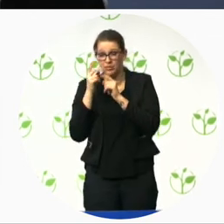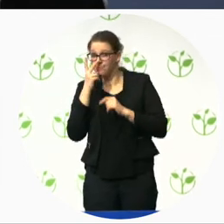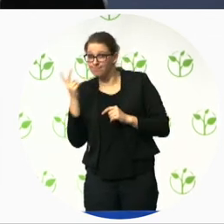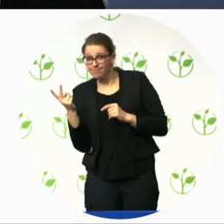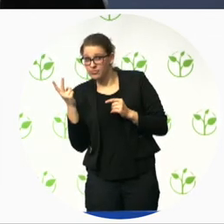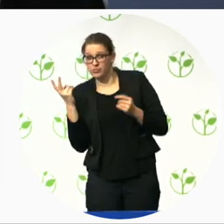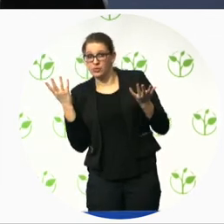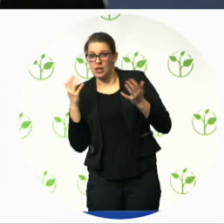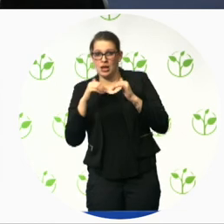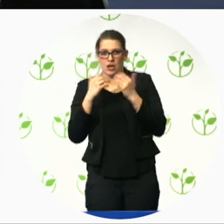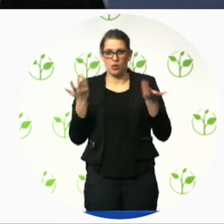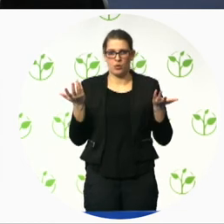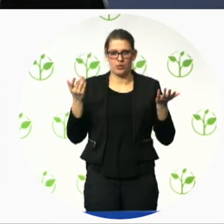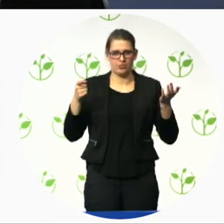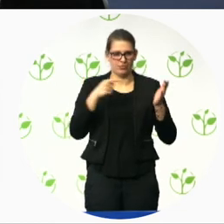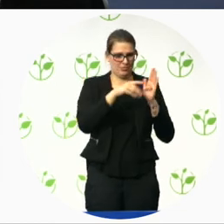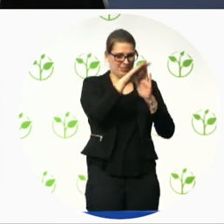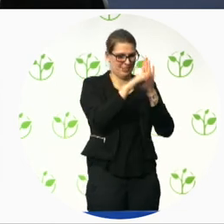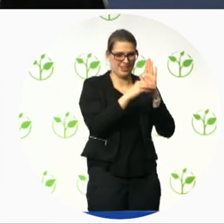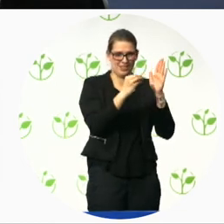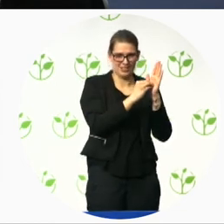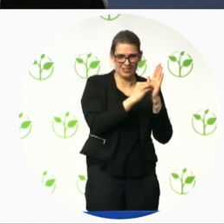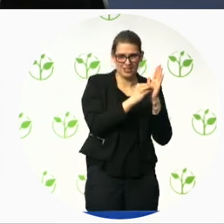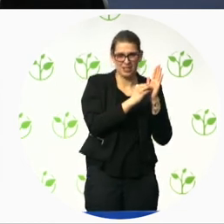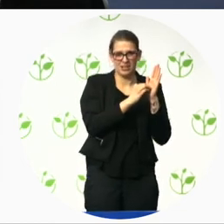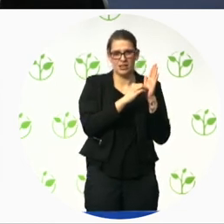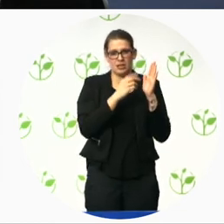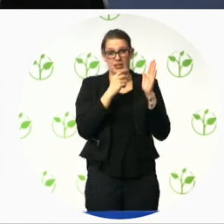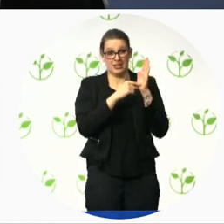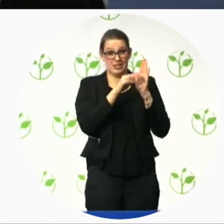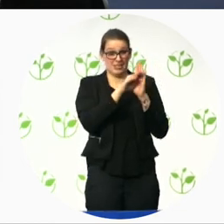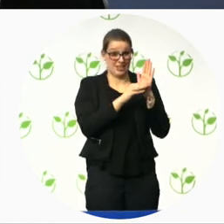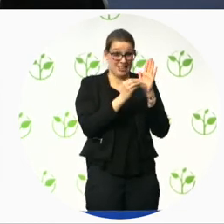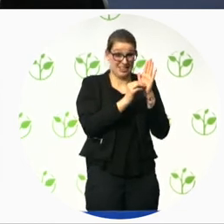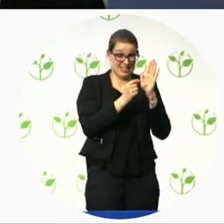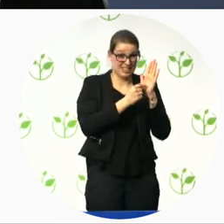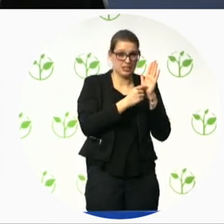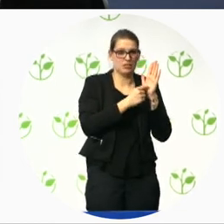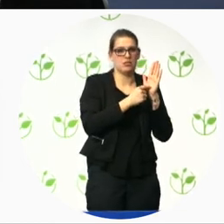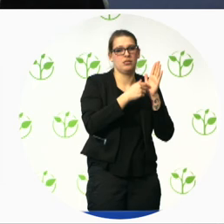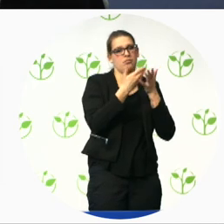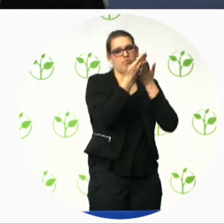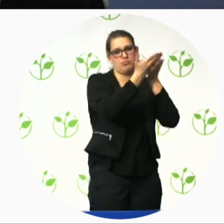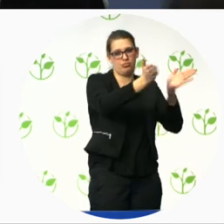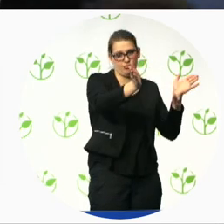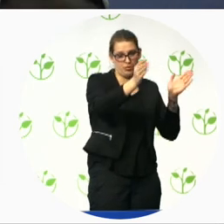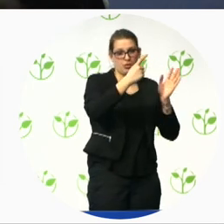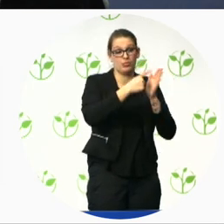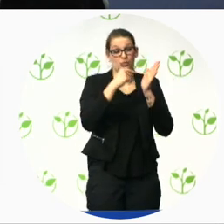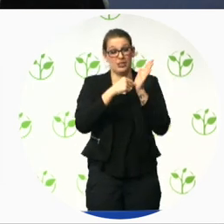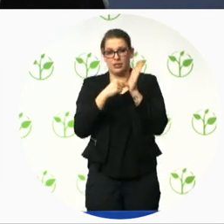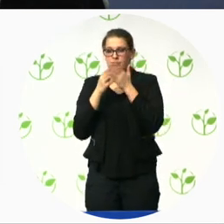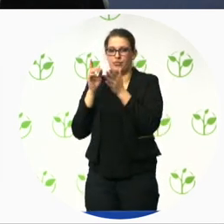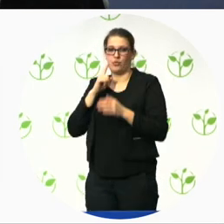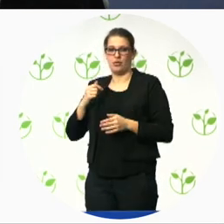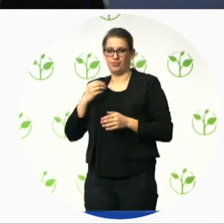and those regulations are in place for both the public sector and the not for private sector and for the private sector